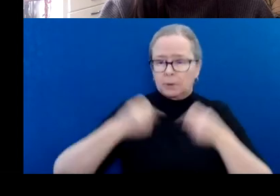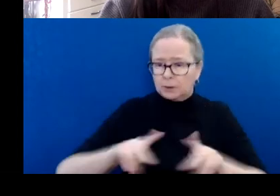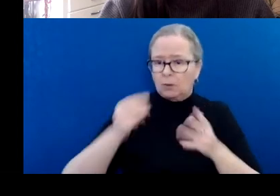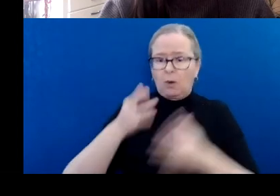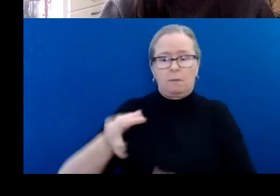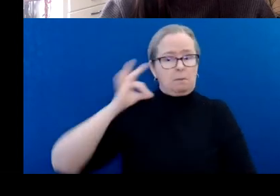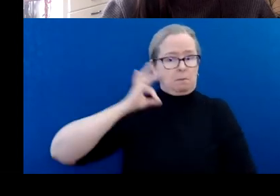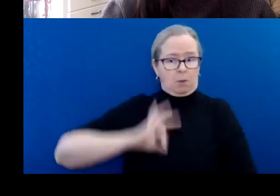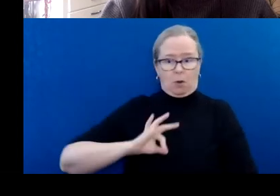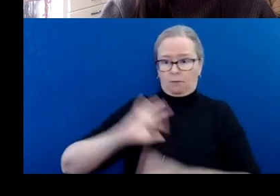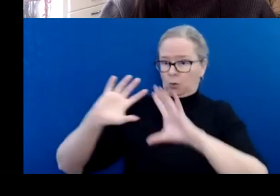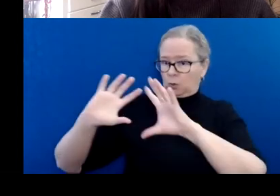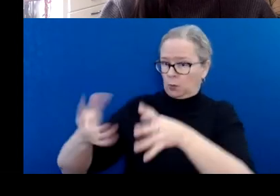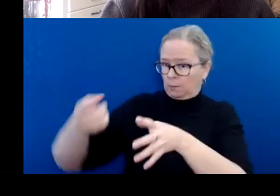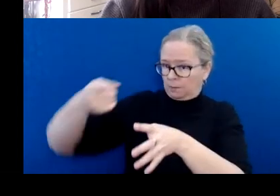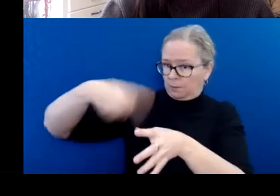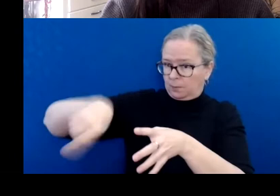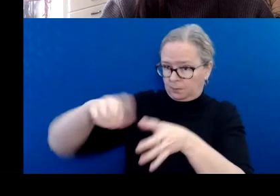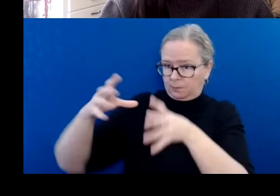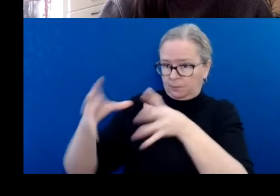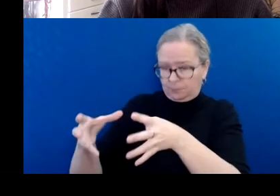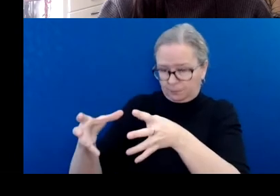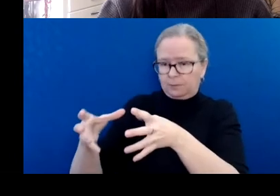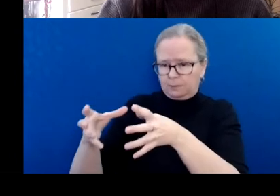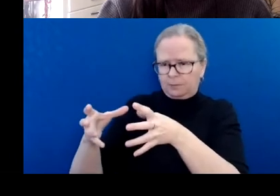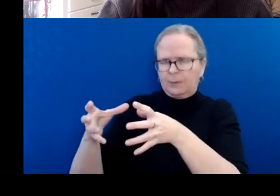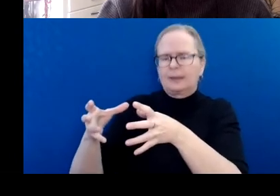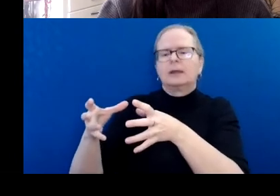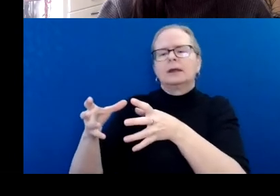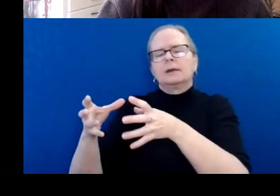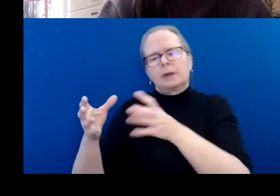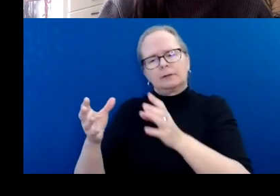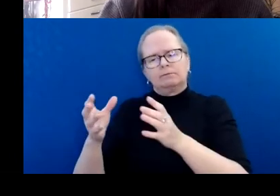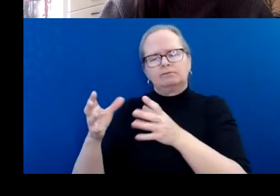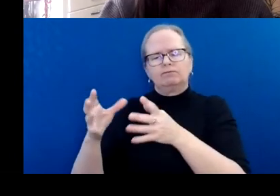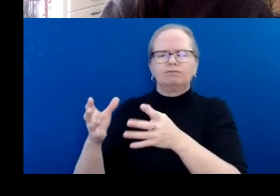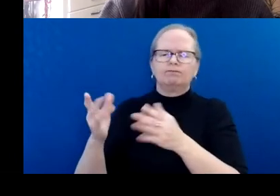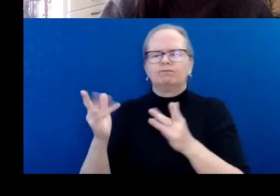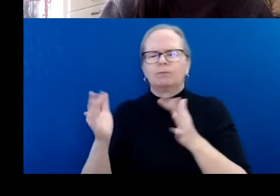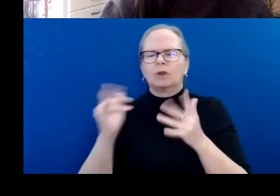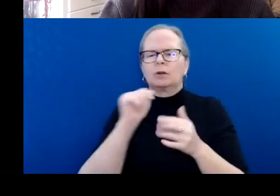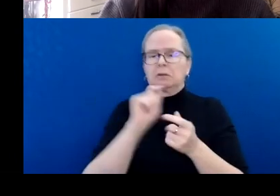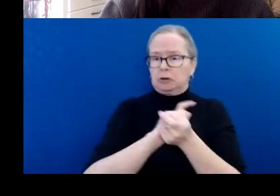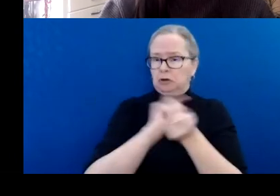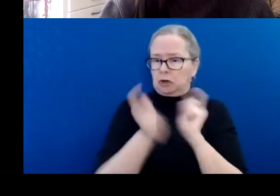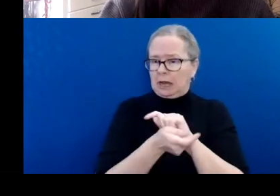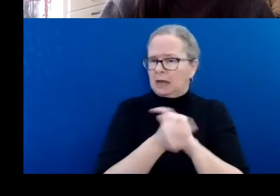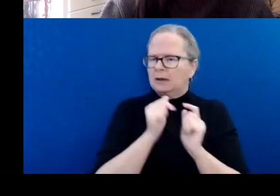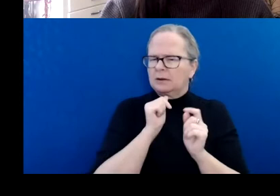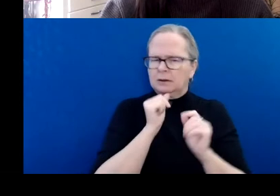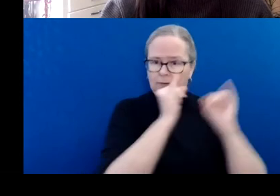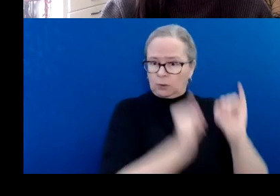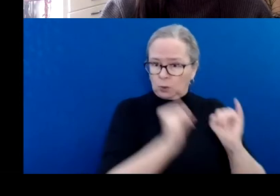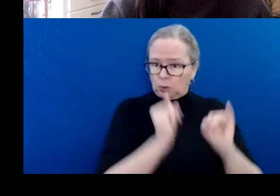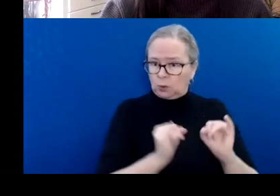but will not impact each individual member's practices or skill sets, they may apply